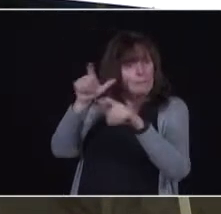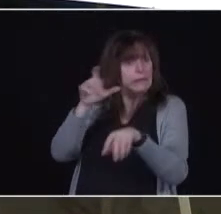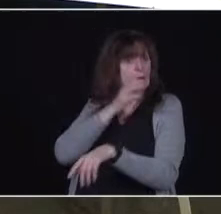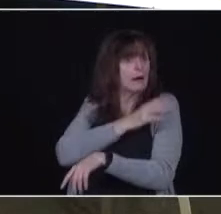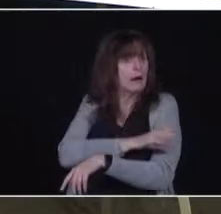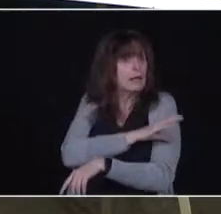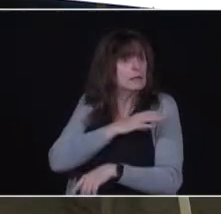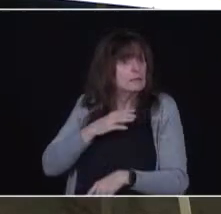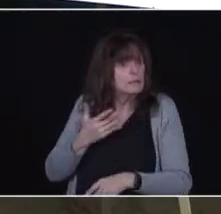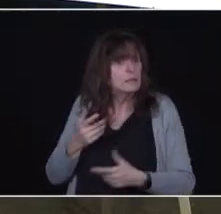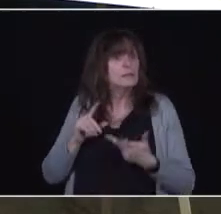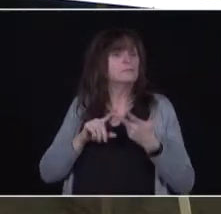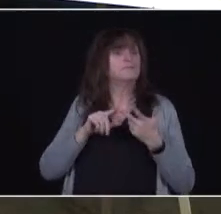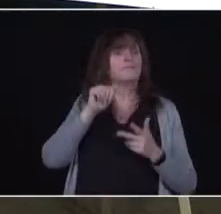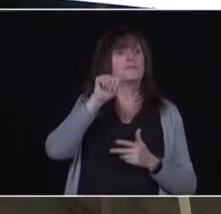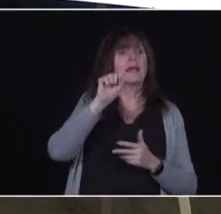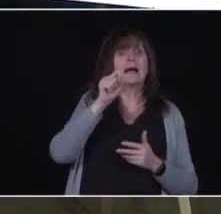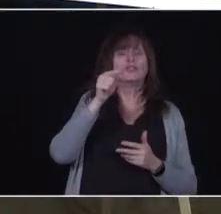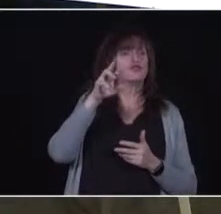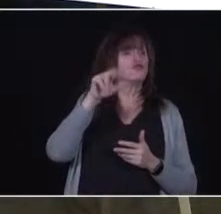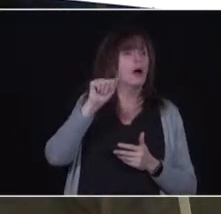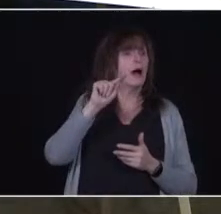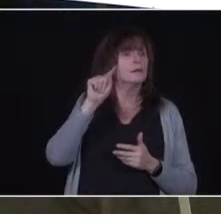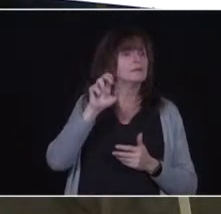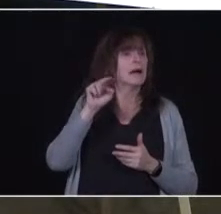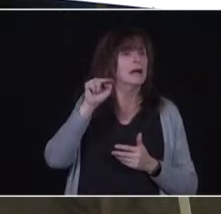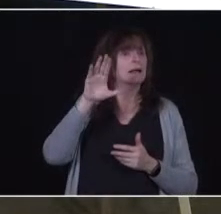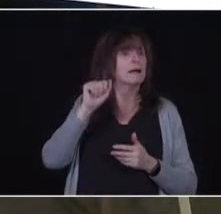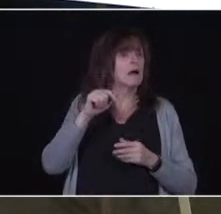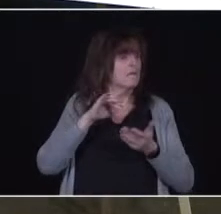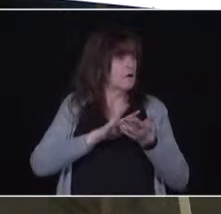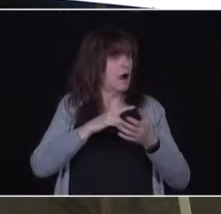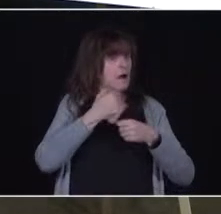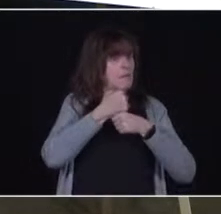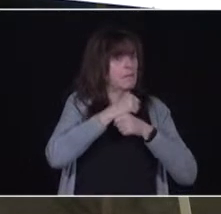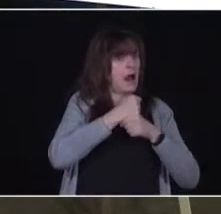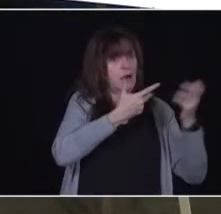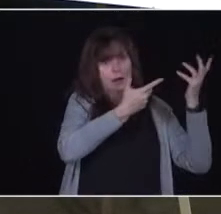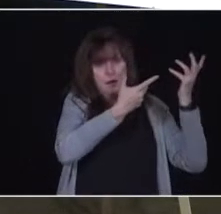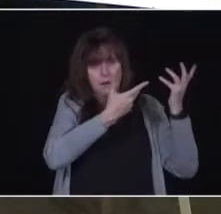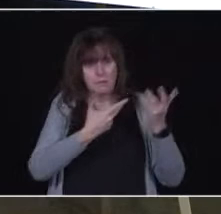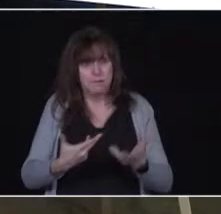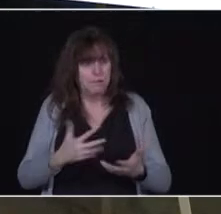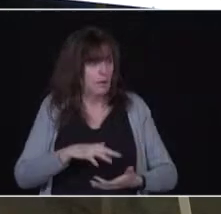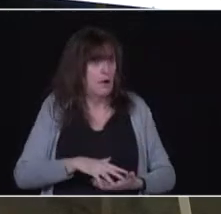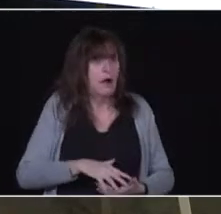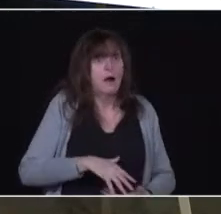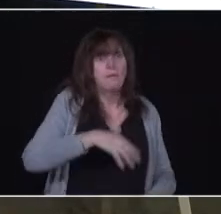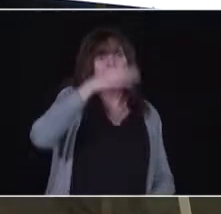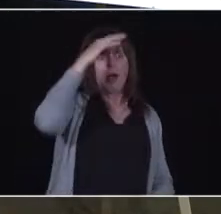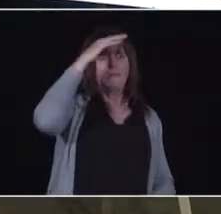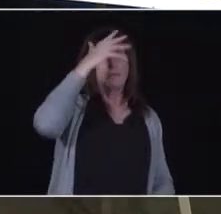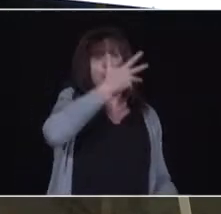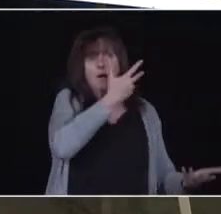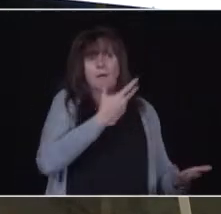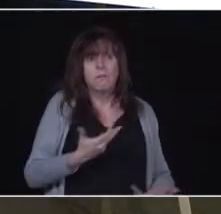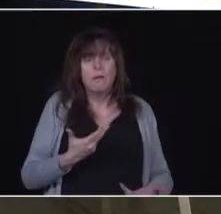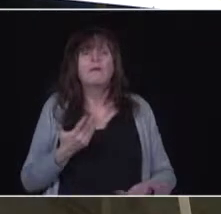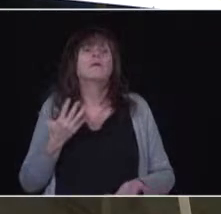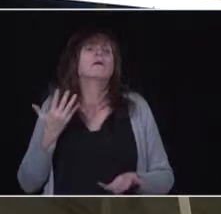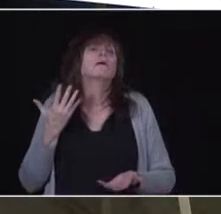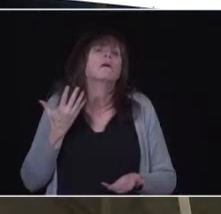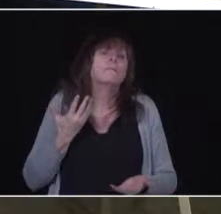vaccine shows and is approved and ready for use, we have big numbers, then maybe we could go back to vaccines in doctors' offices also.